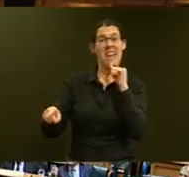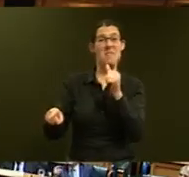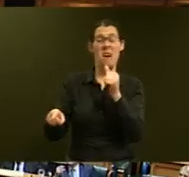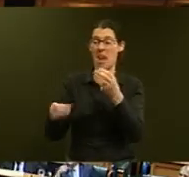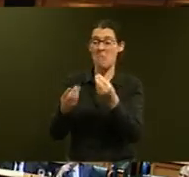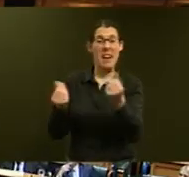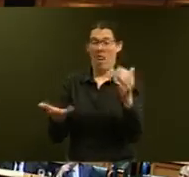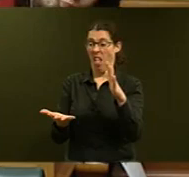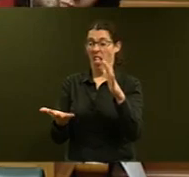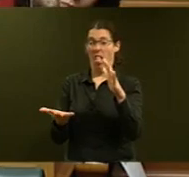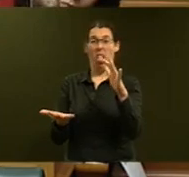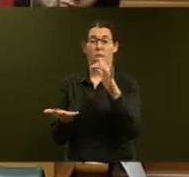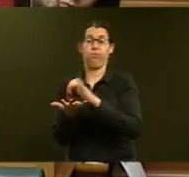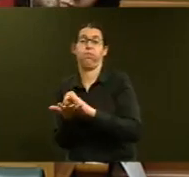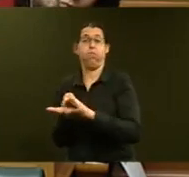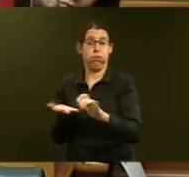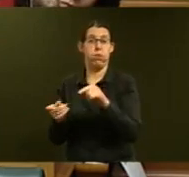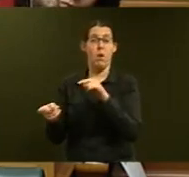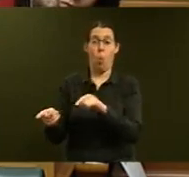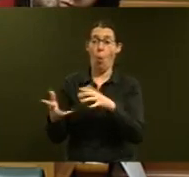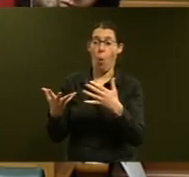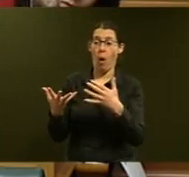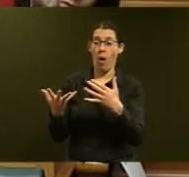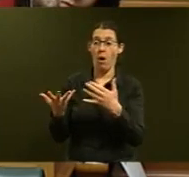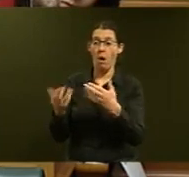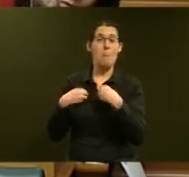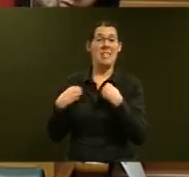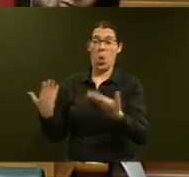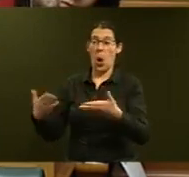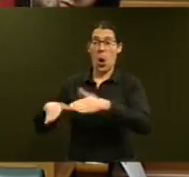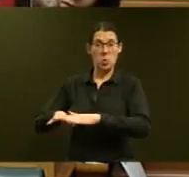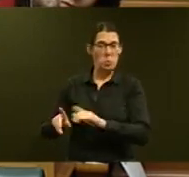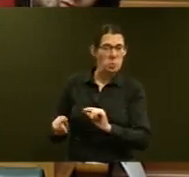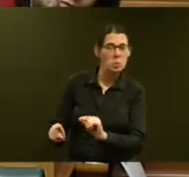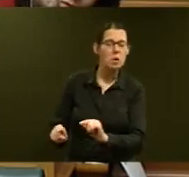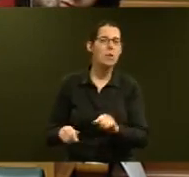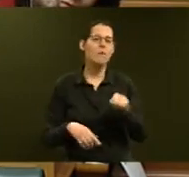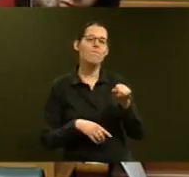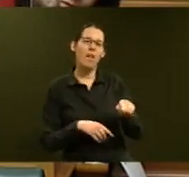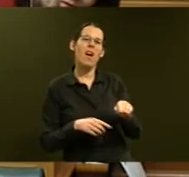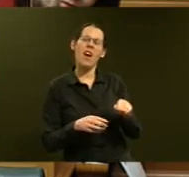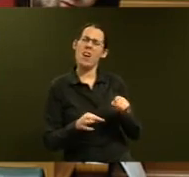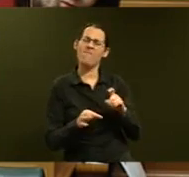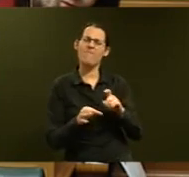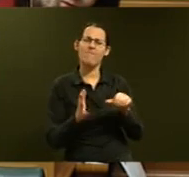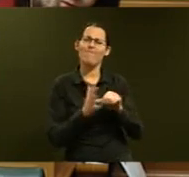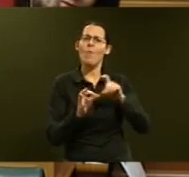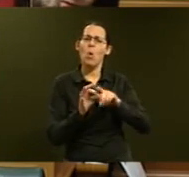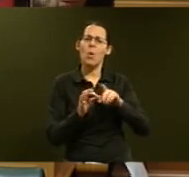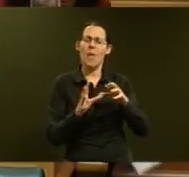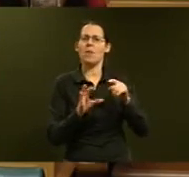Well, that's an entirely hypothetical question, but we will be exercising sound commercial judgment